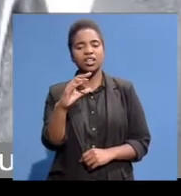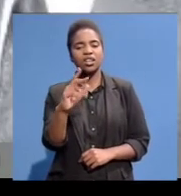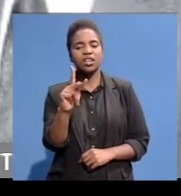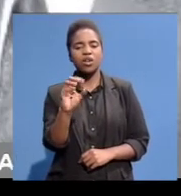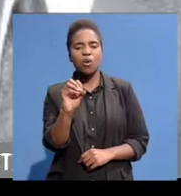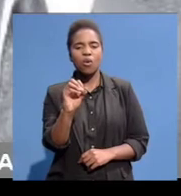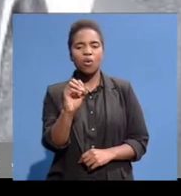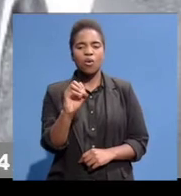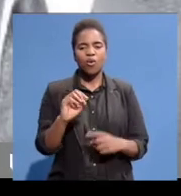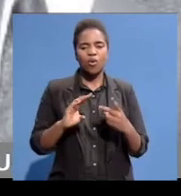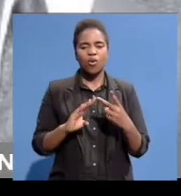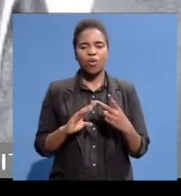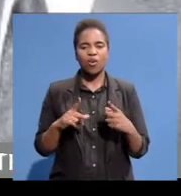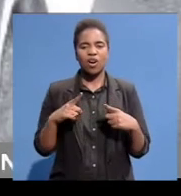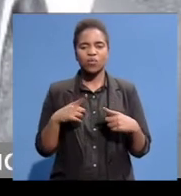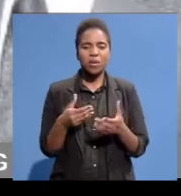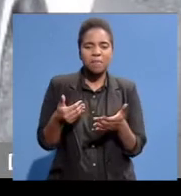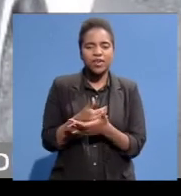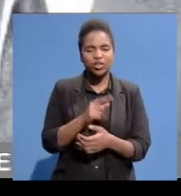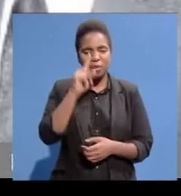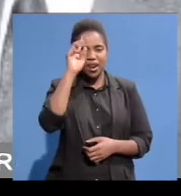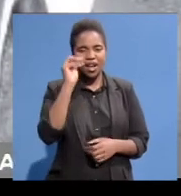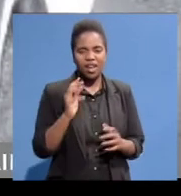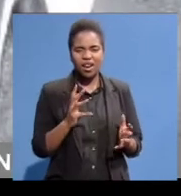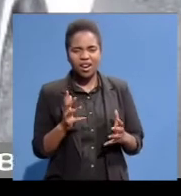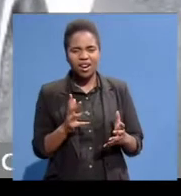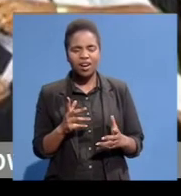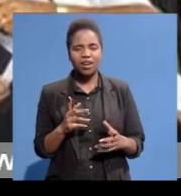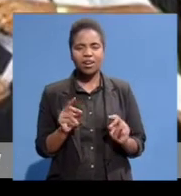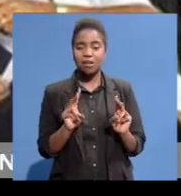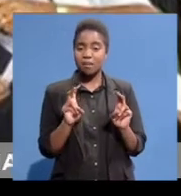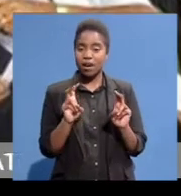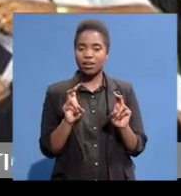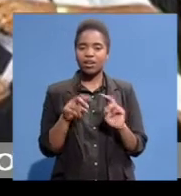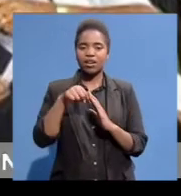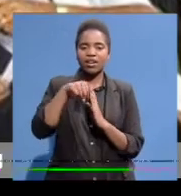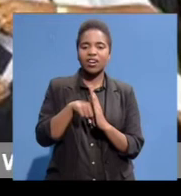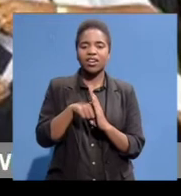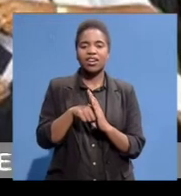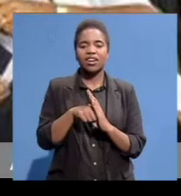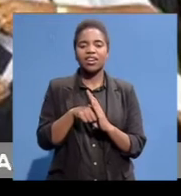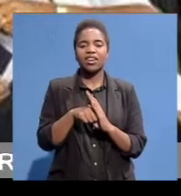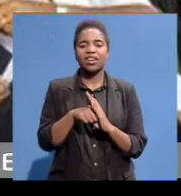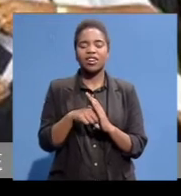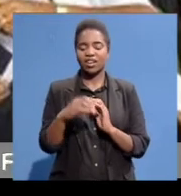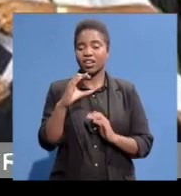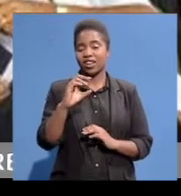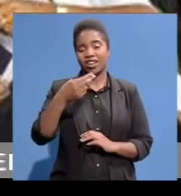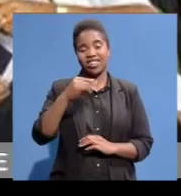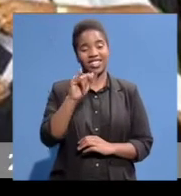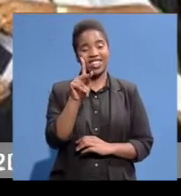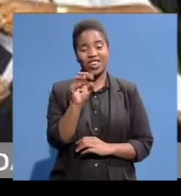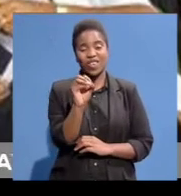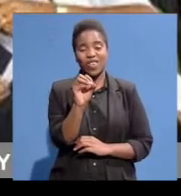We miss you Manelo We kind of Went on with that But there was A deeper meaning To we miss you Mandela Chico was